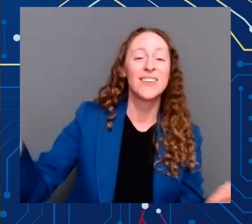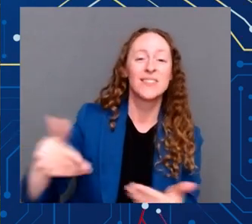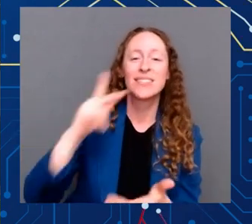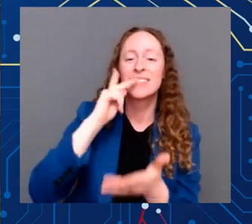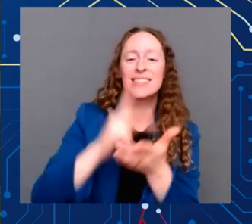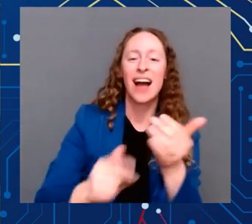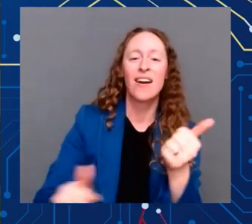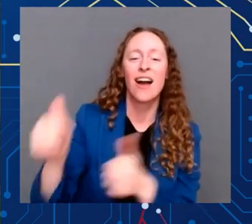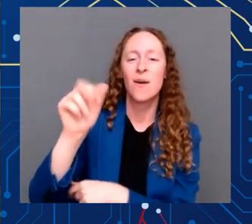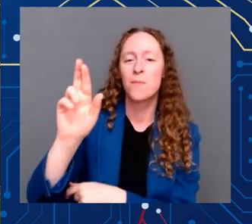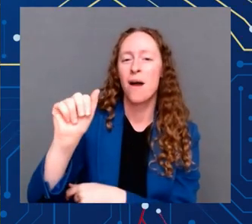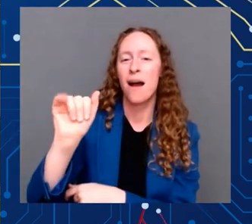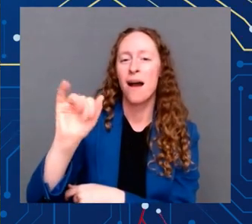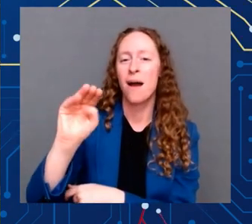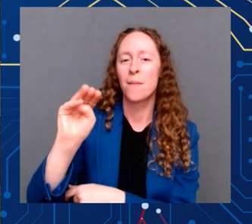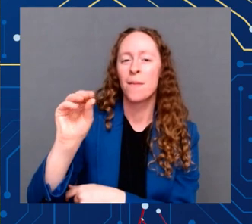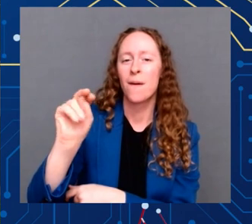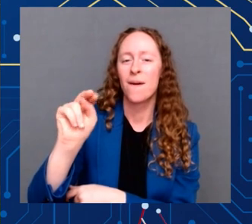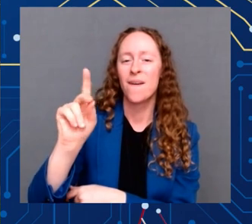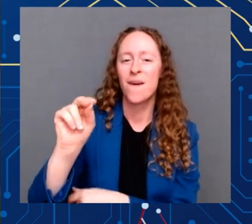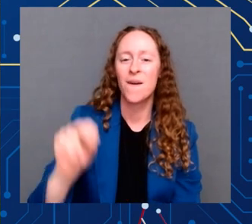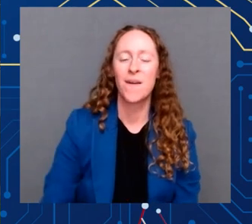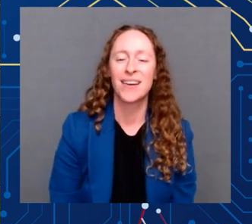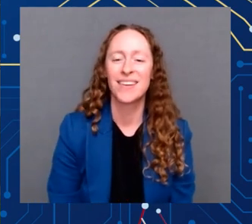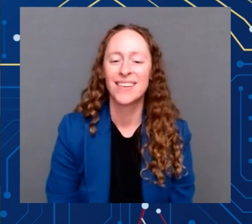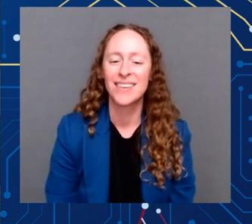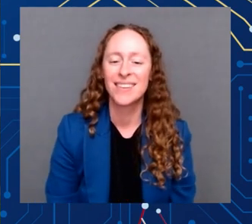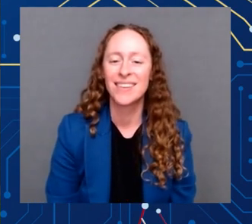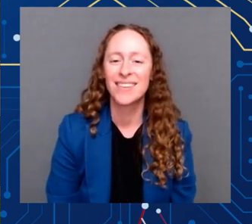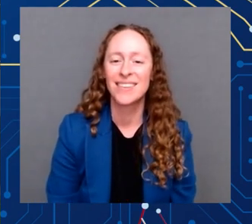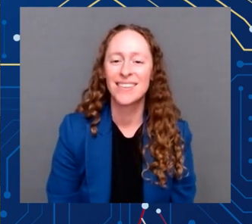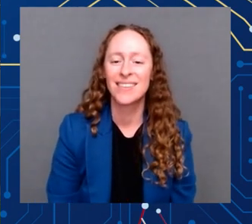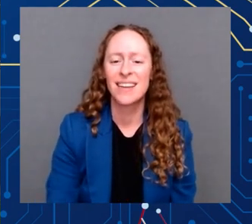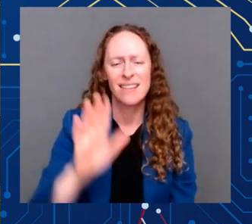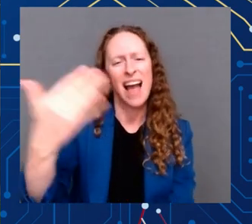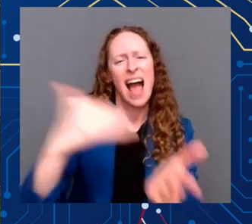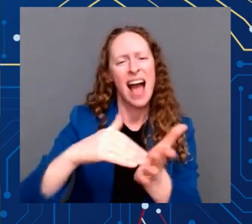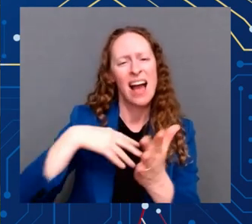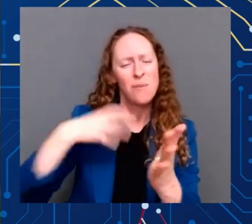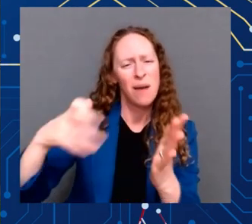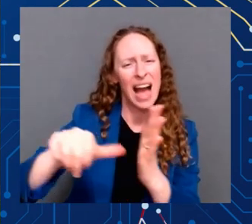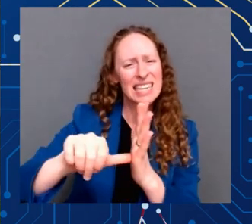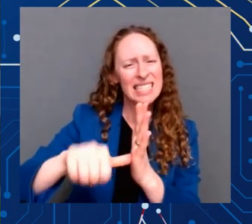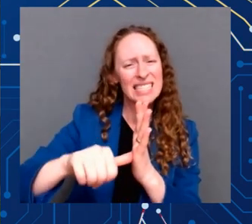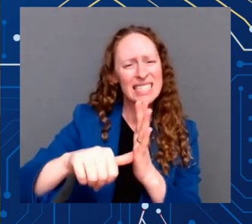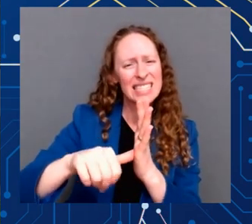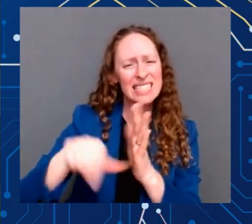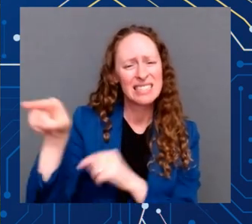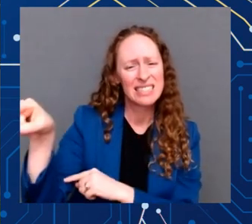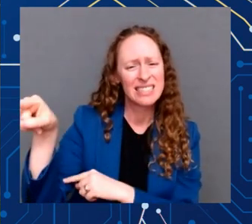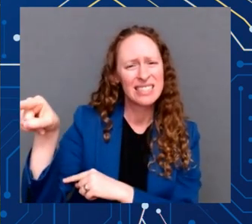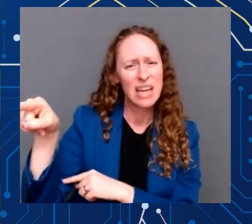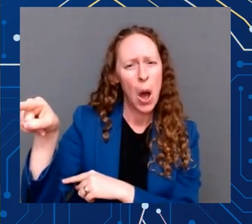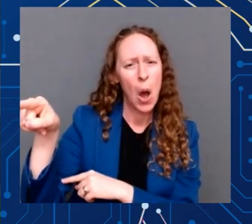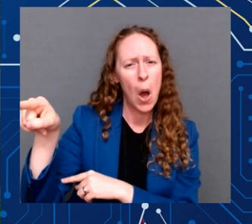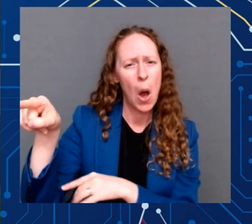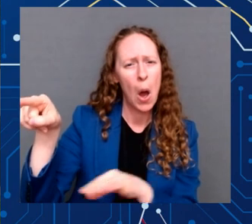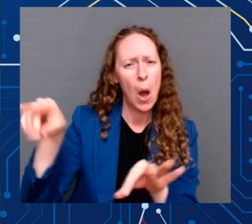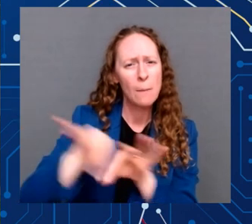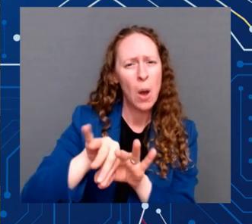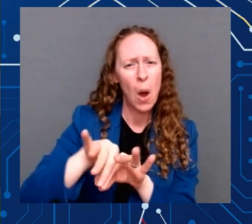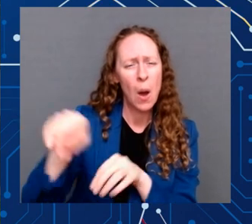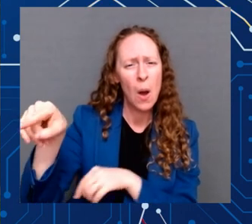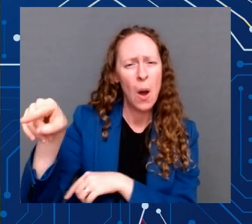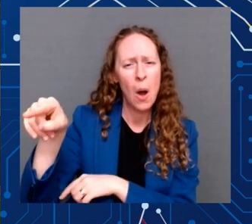instrumental in bringing people together and making essential priorities and understanding